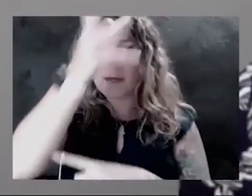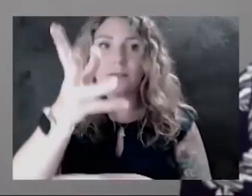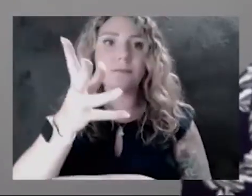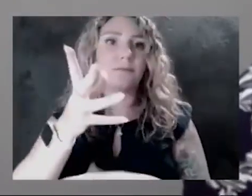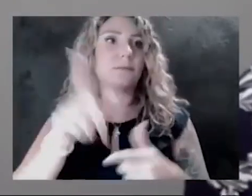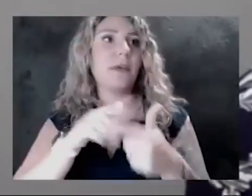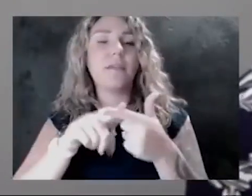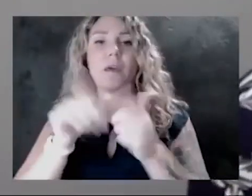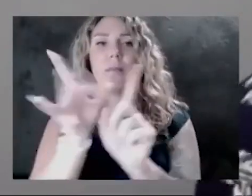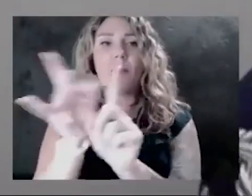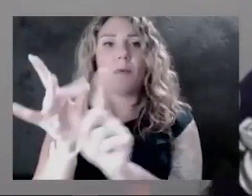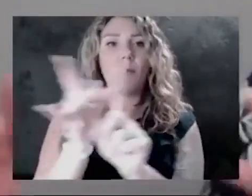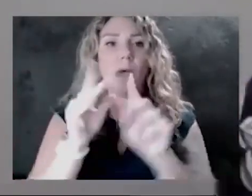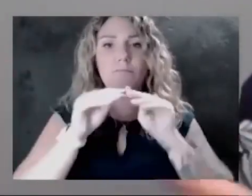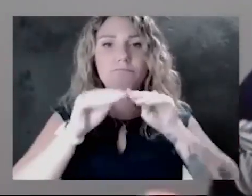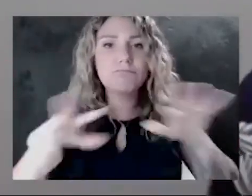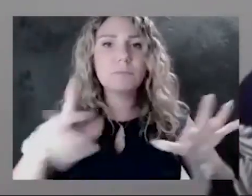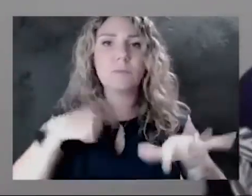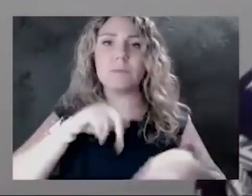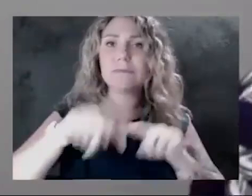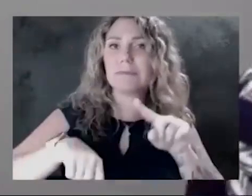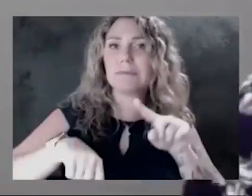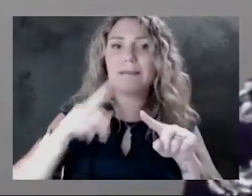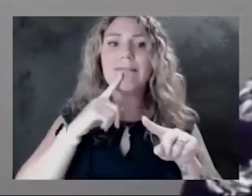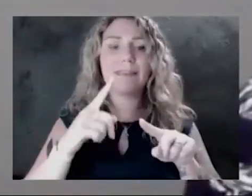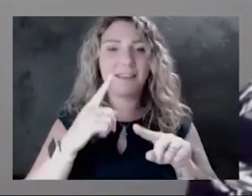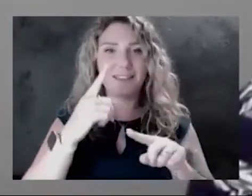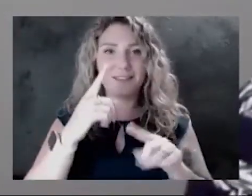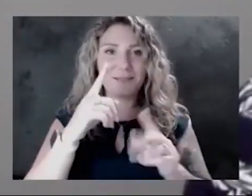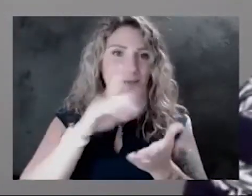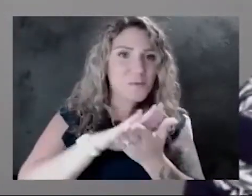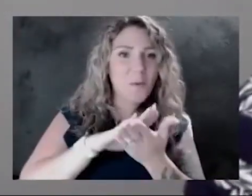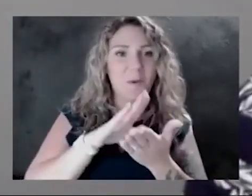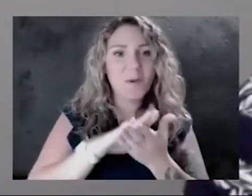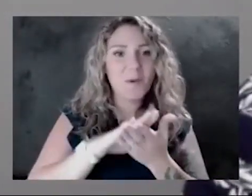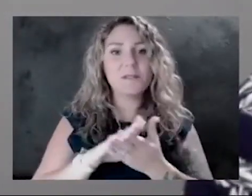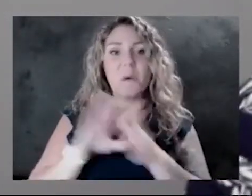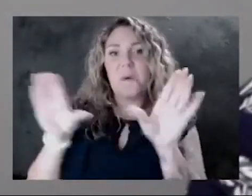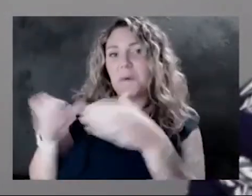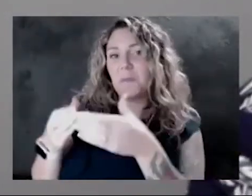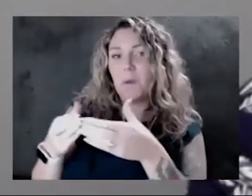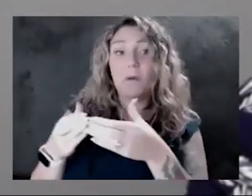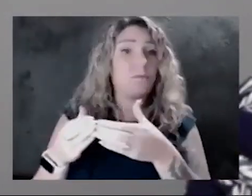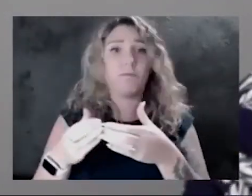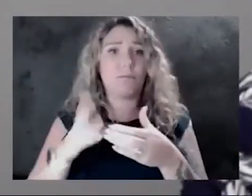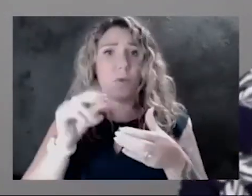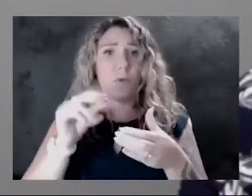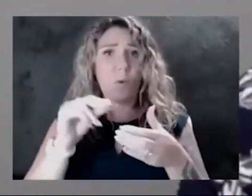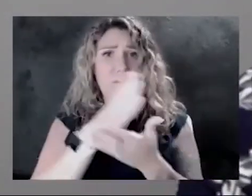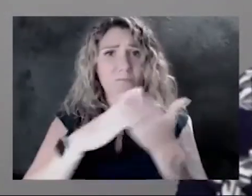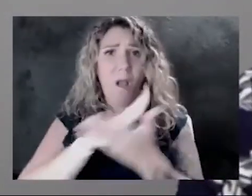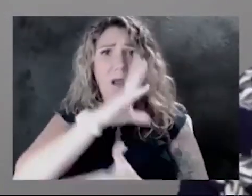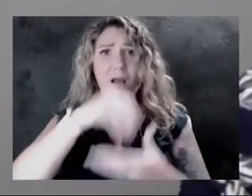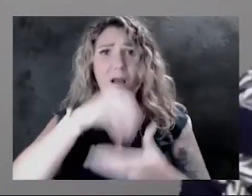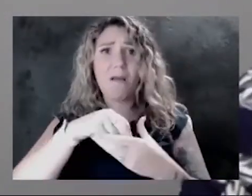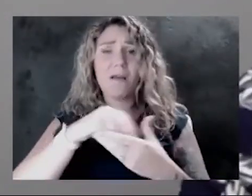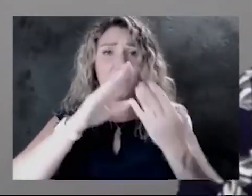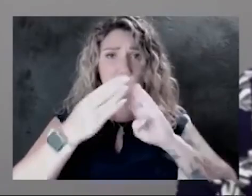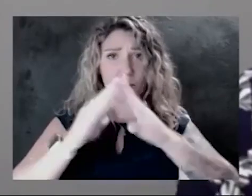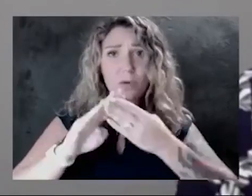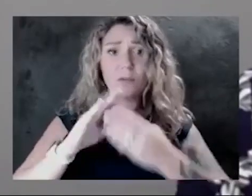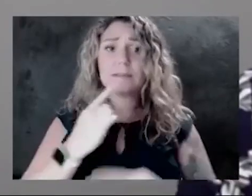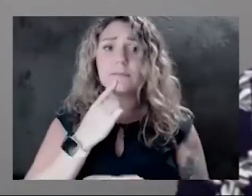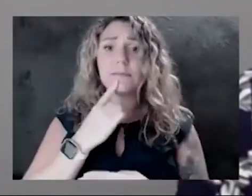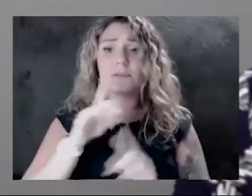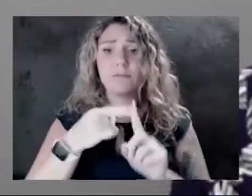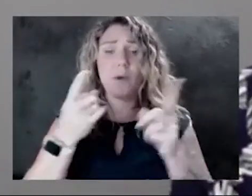we can't think of schools as being in a silo. They are part of the network and the ecosystems of our communities. And we have to be serious about the fact that